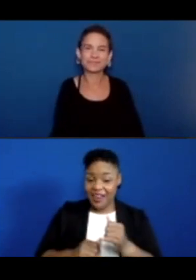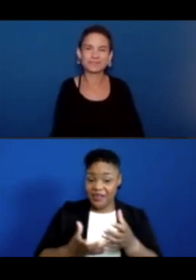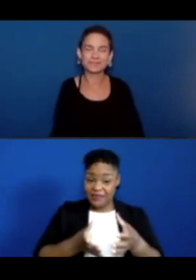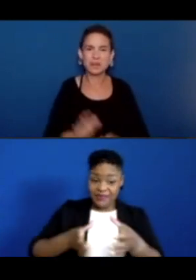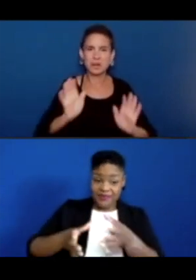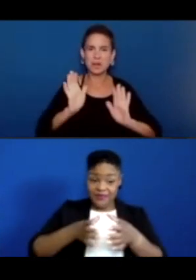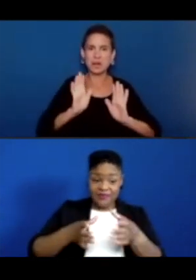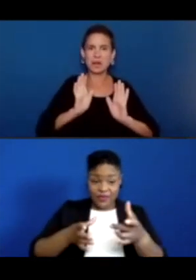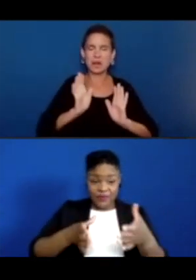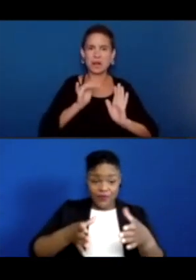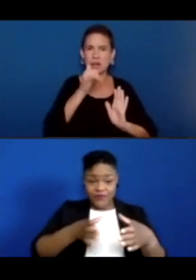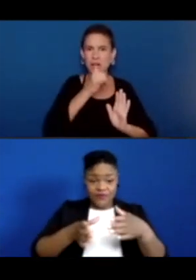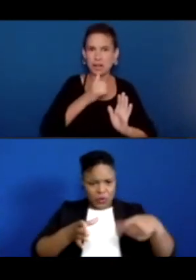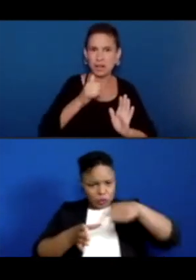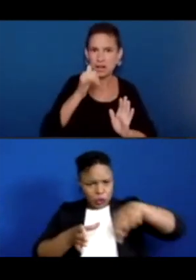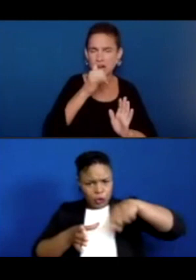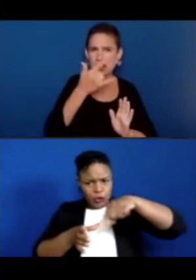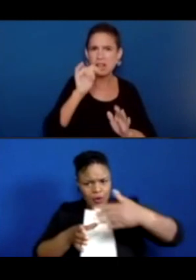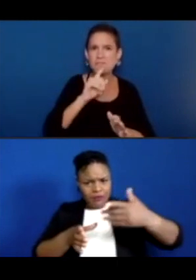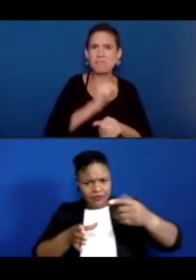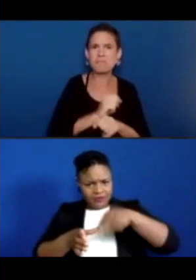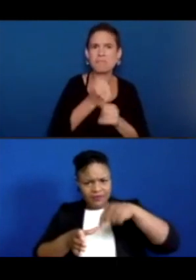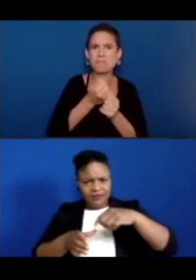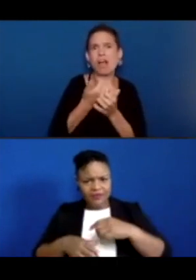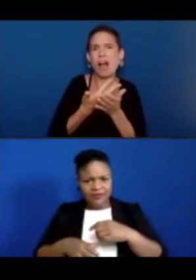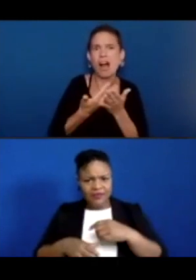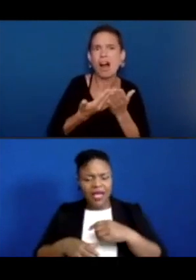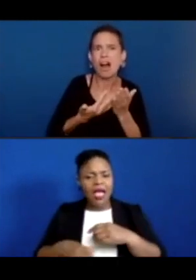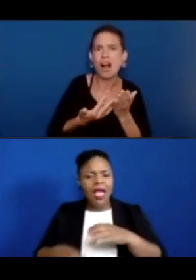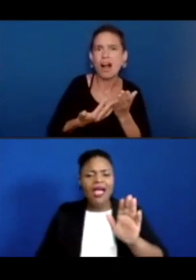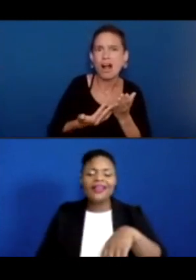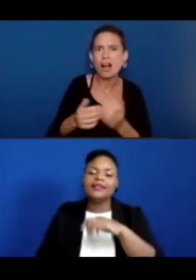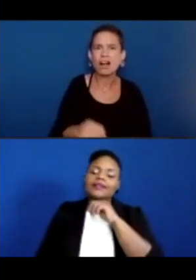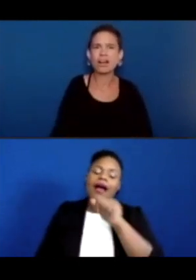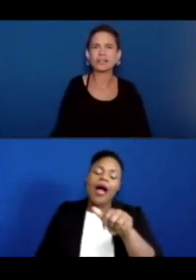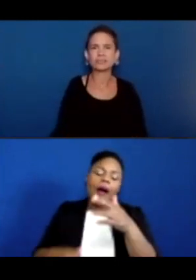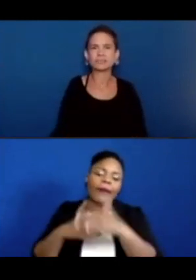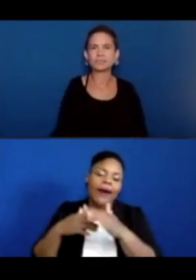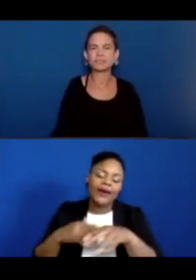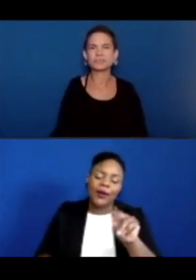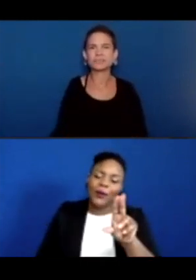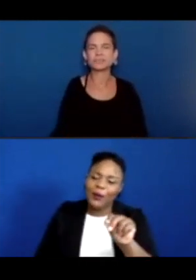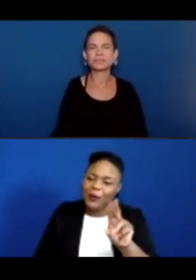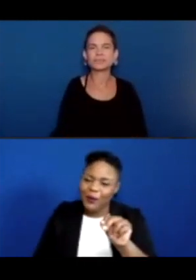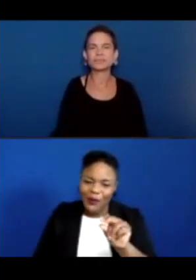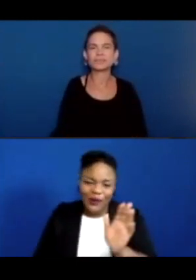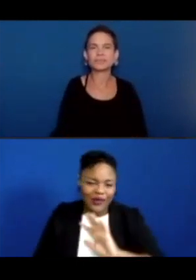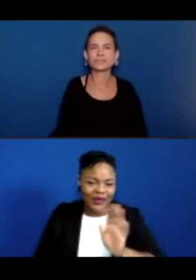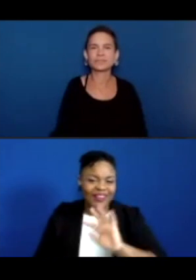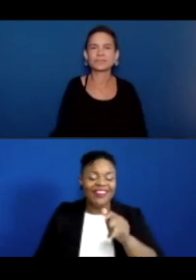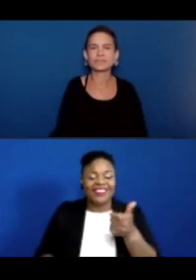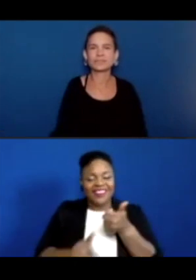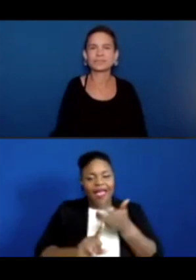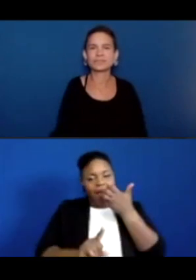Oh no, it's blood. No, it's not blood. You just know that it's hot water. That's really hot. Maybe I should put some of the room temperature water in there.